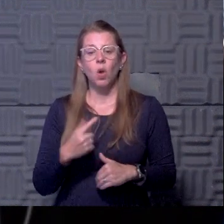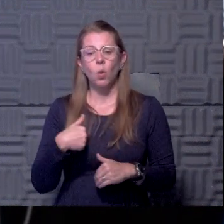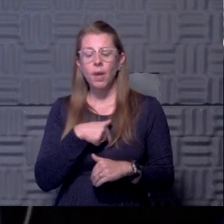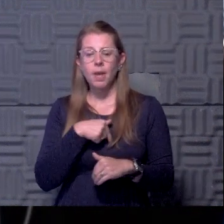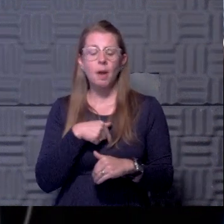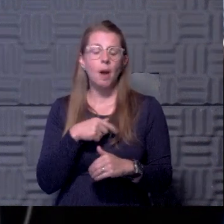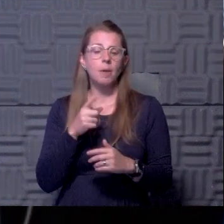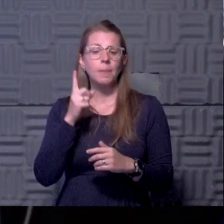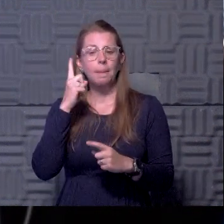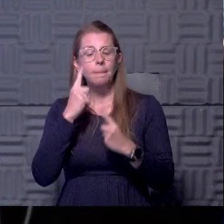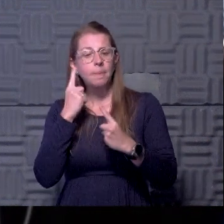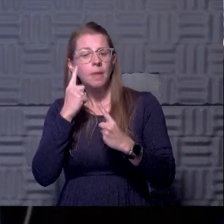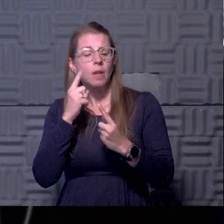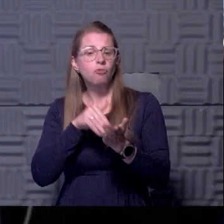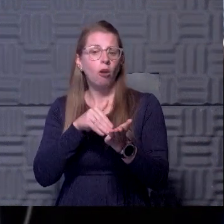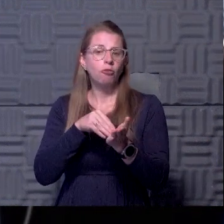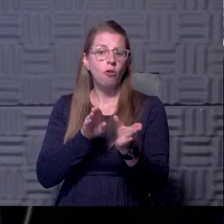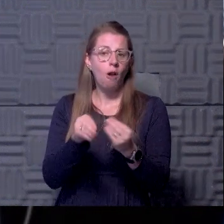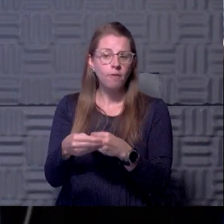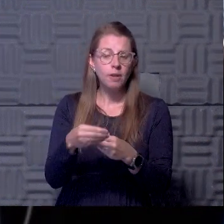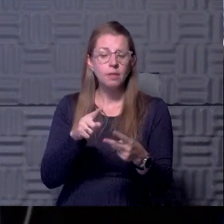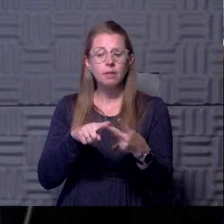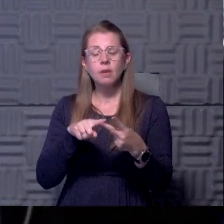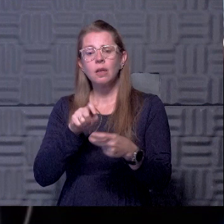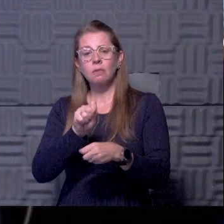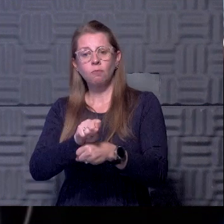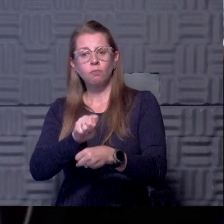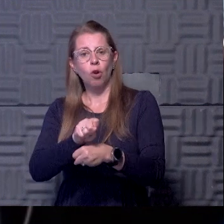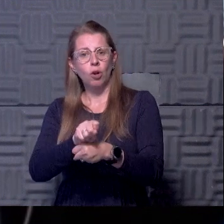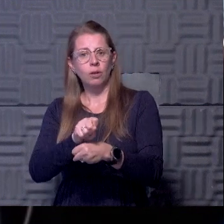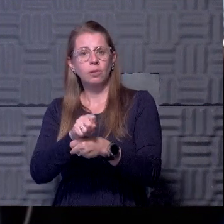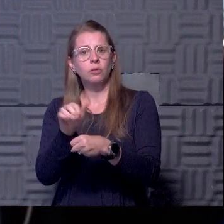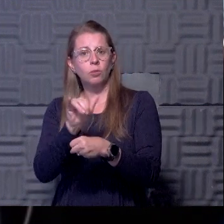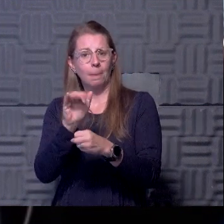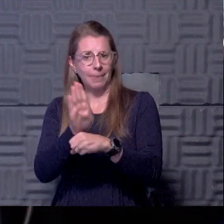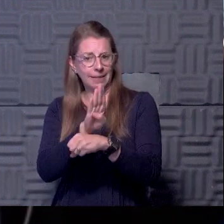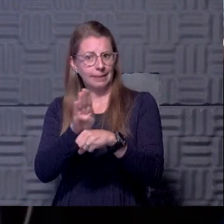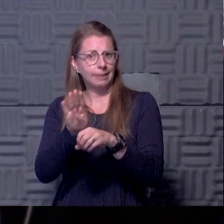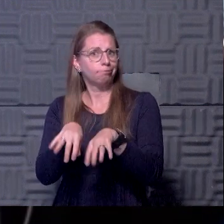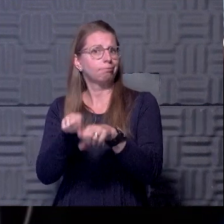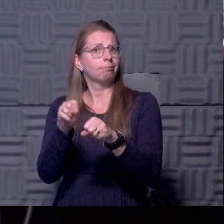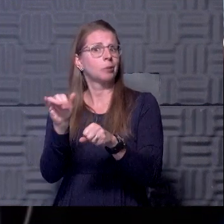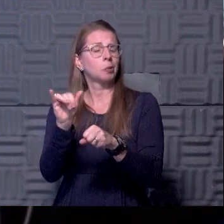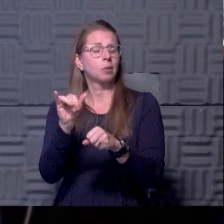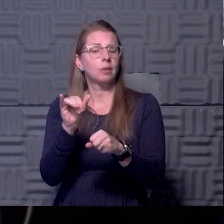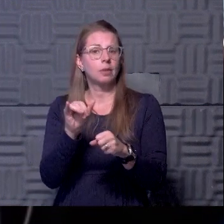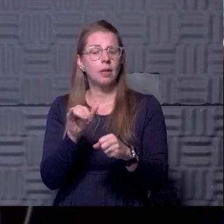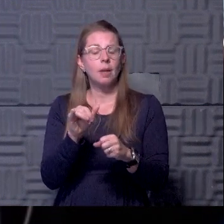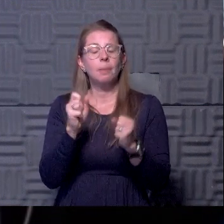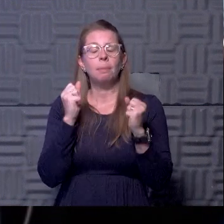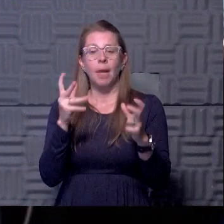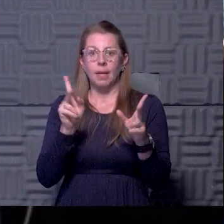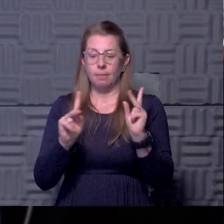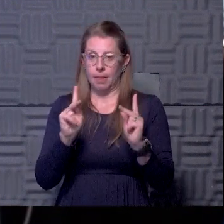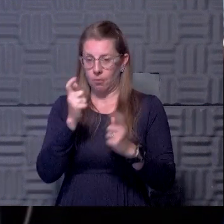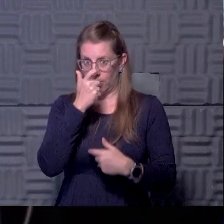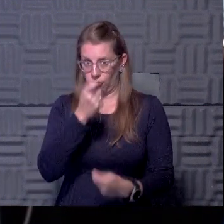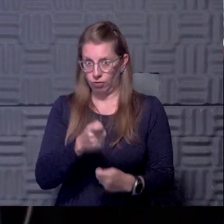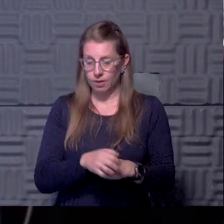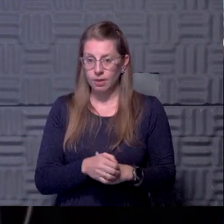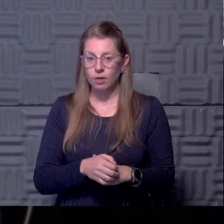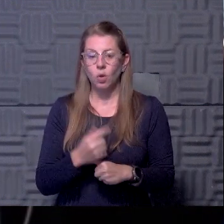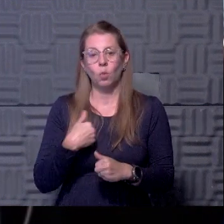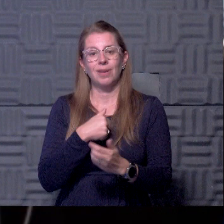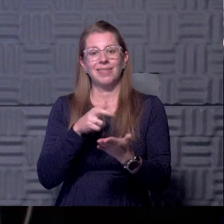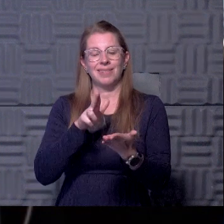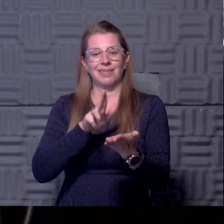There's several employers that are doing this as well. Um, and we have, uh, gosh, it's been a lot of interest. We, uh, signed a contract